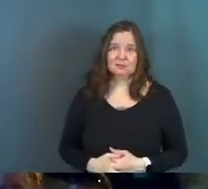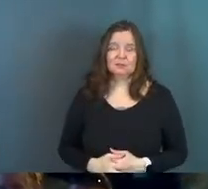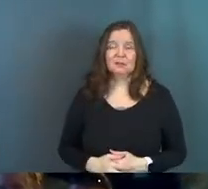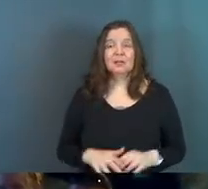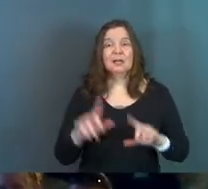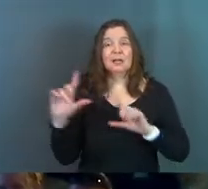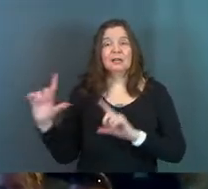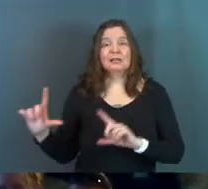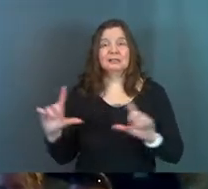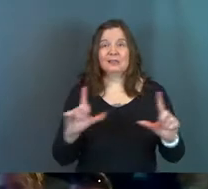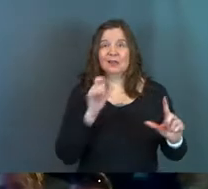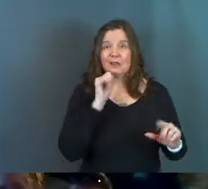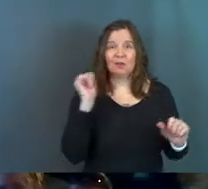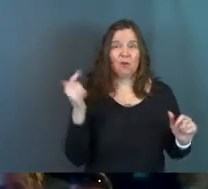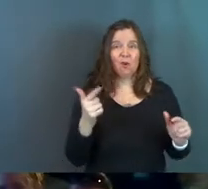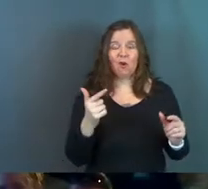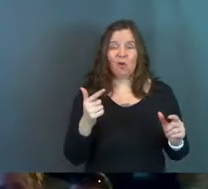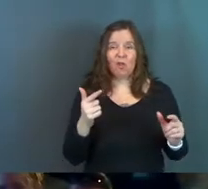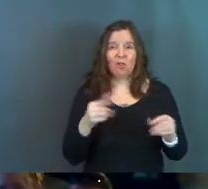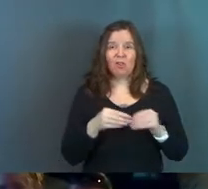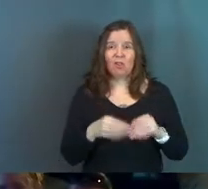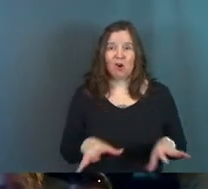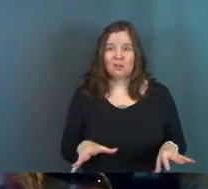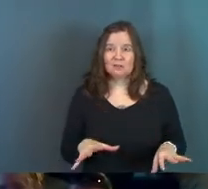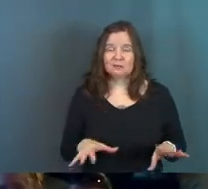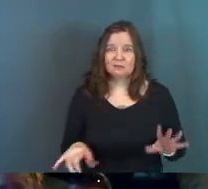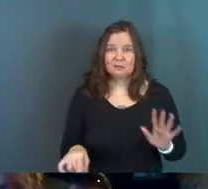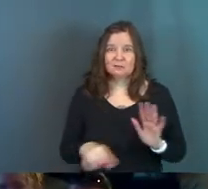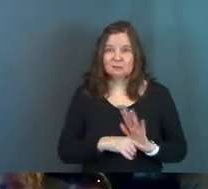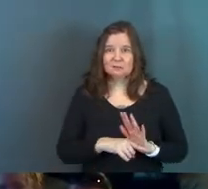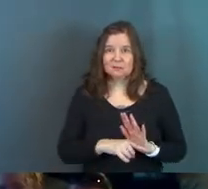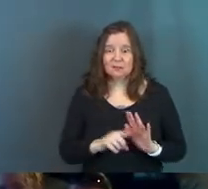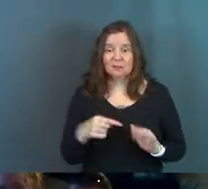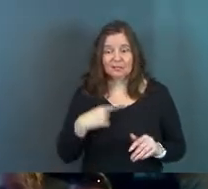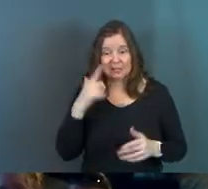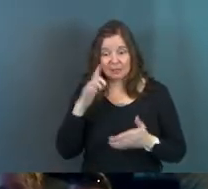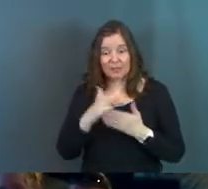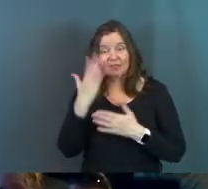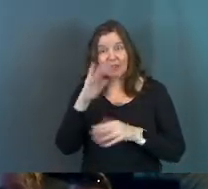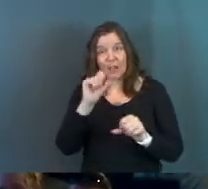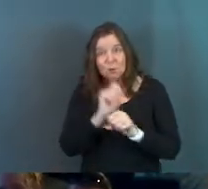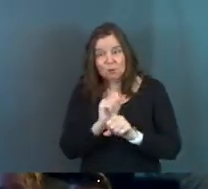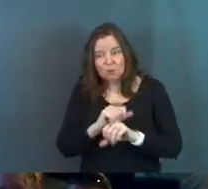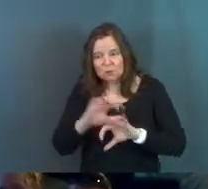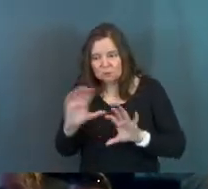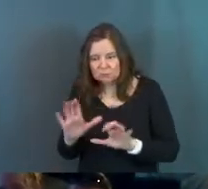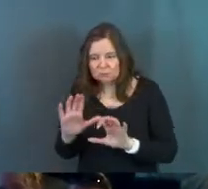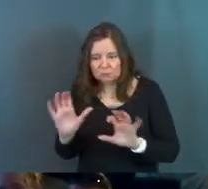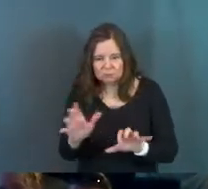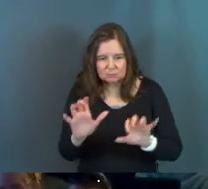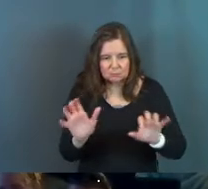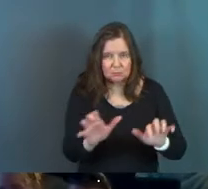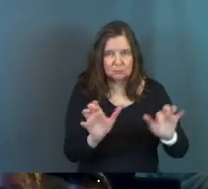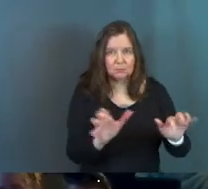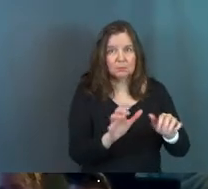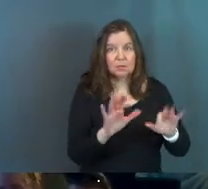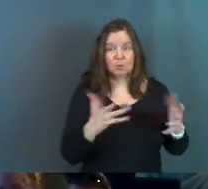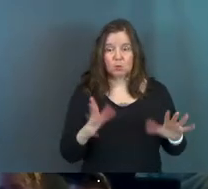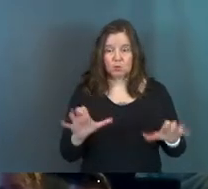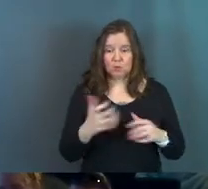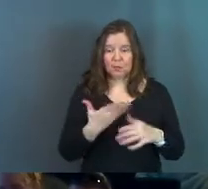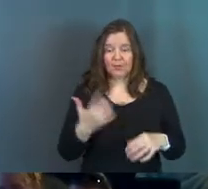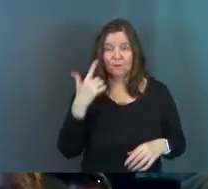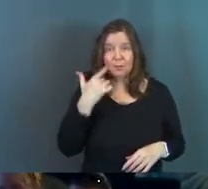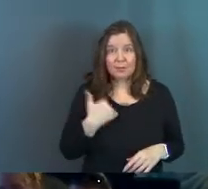These scenes aren't all loss. Because I believe that in these scenes, God was working. That God was already doing stuff for me,